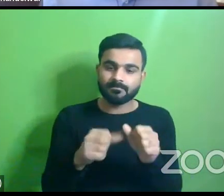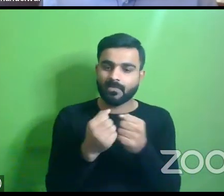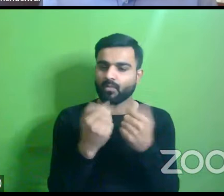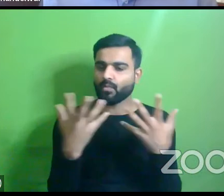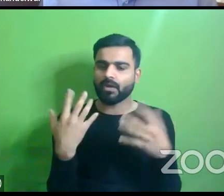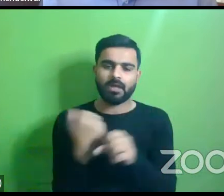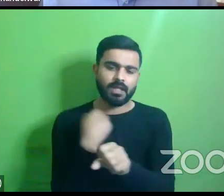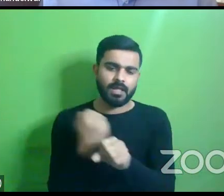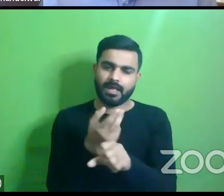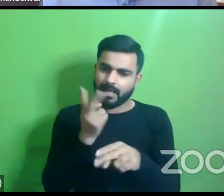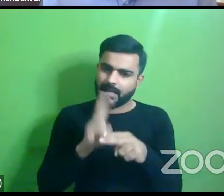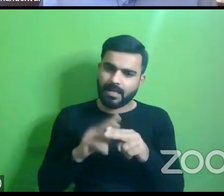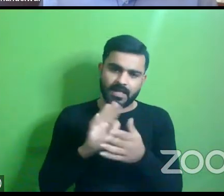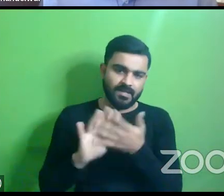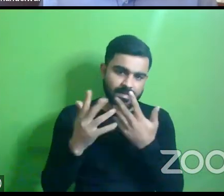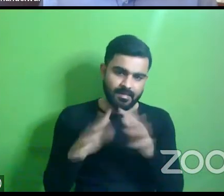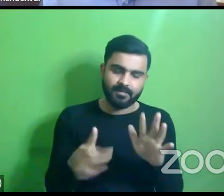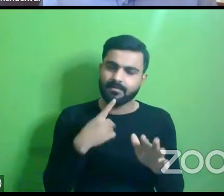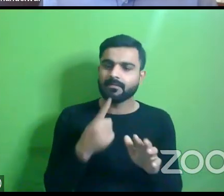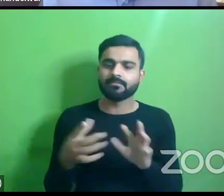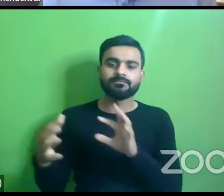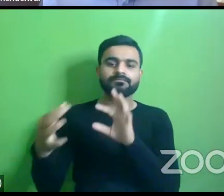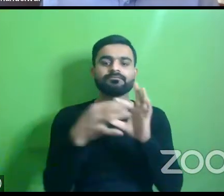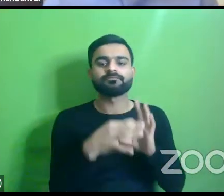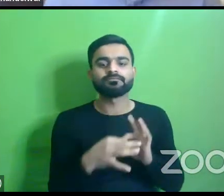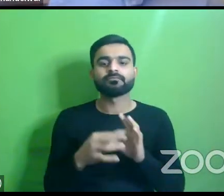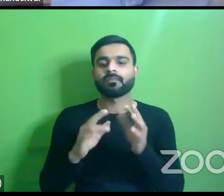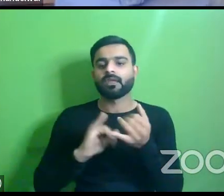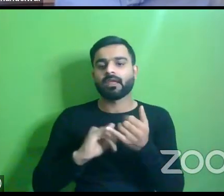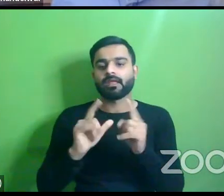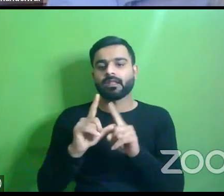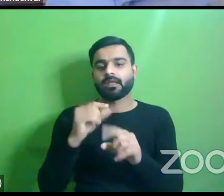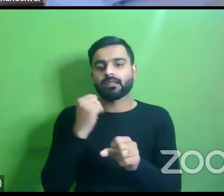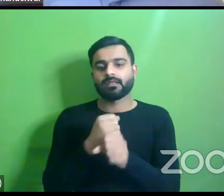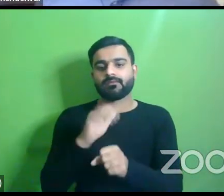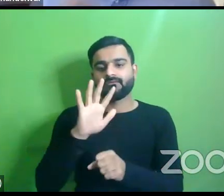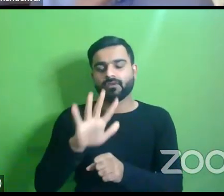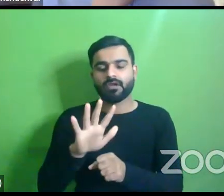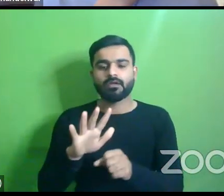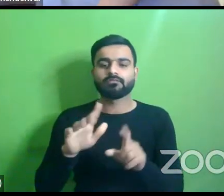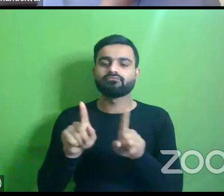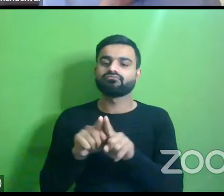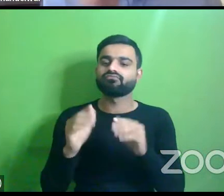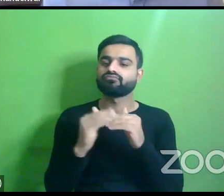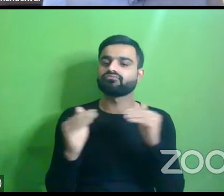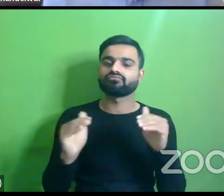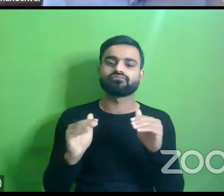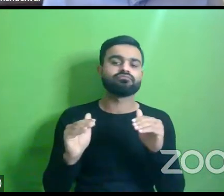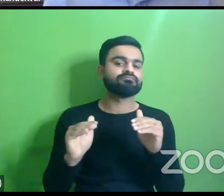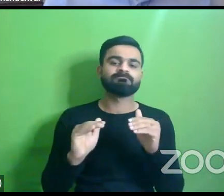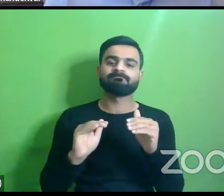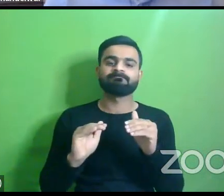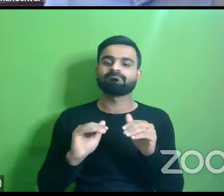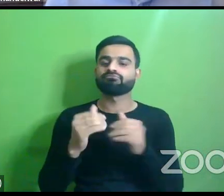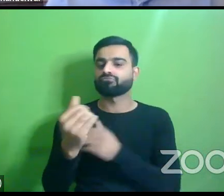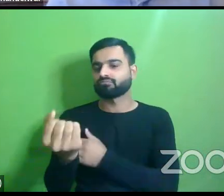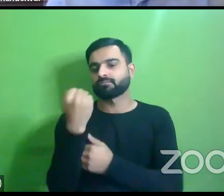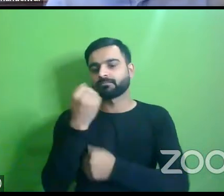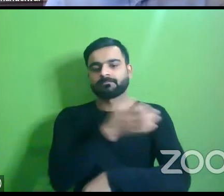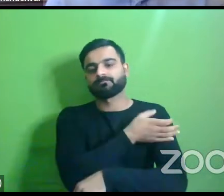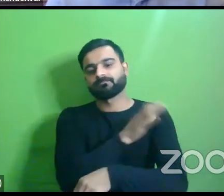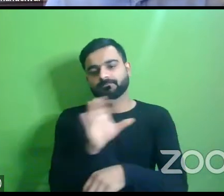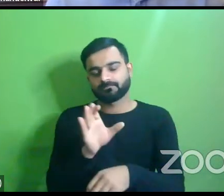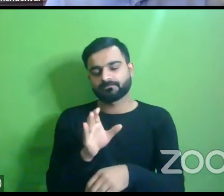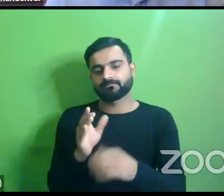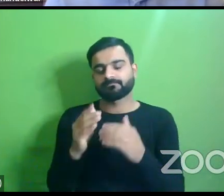work is still being done on this so it is this connection with sdg 5 gender equality and women's empowerment which i would like to uh